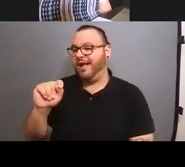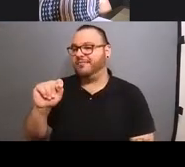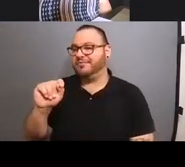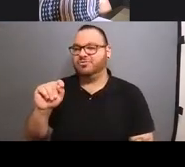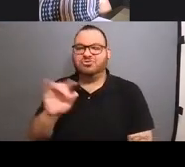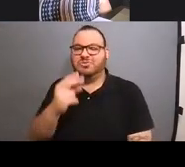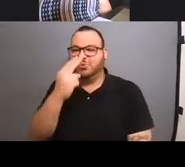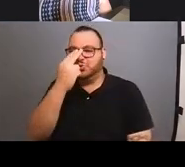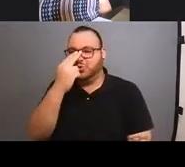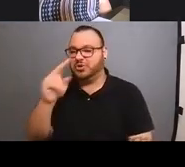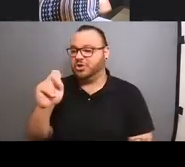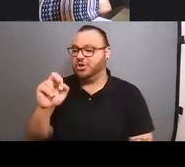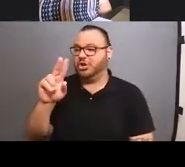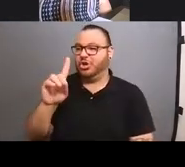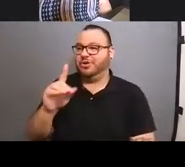stuff in general.